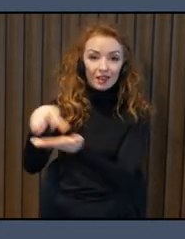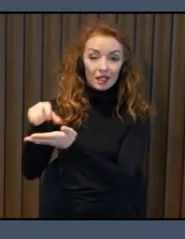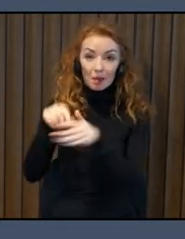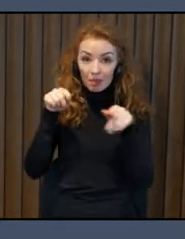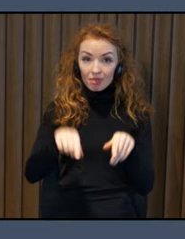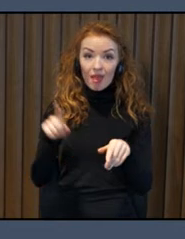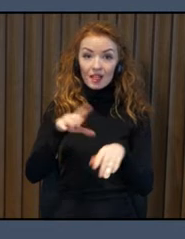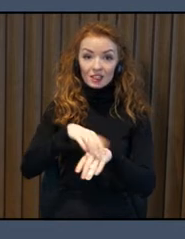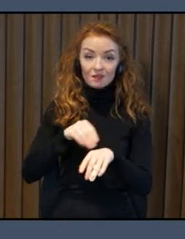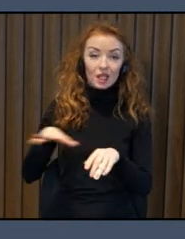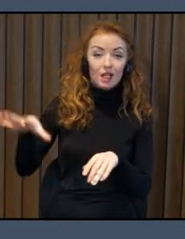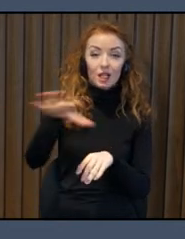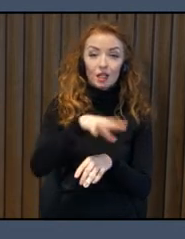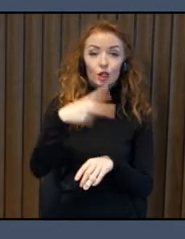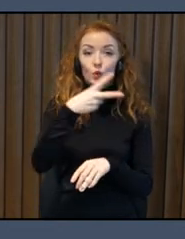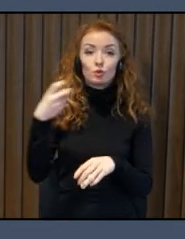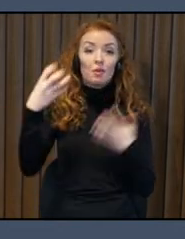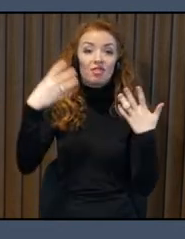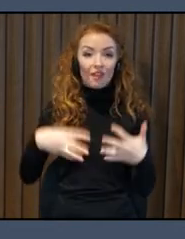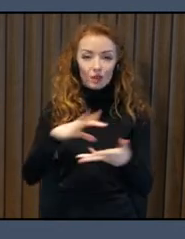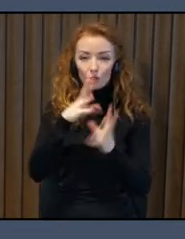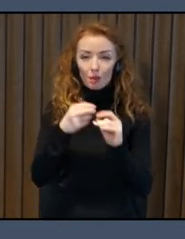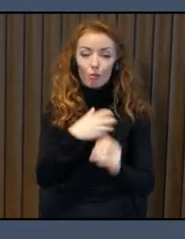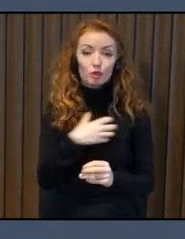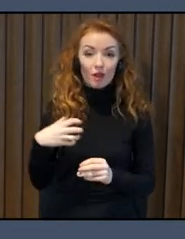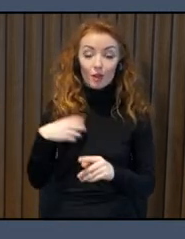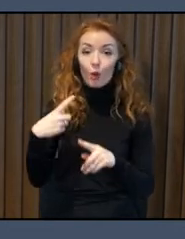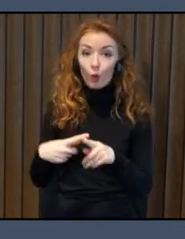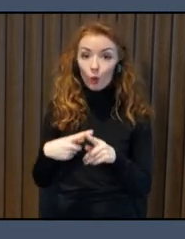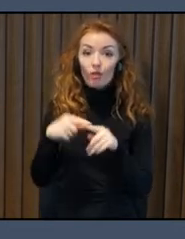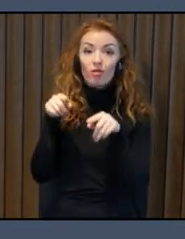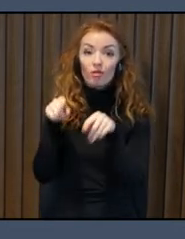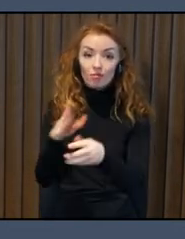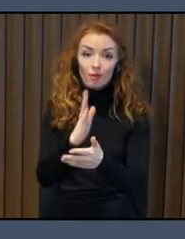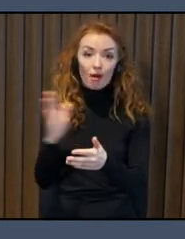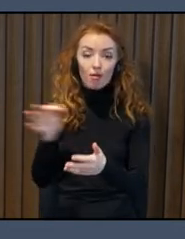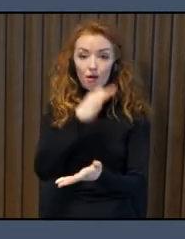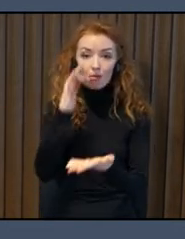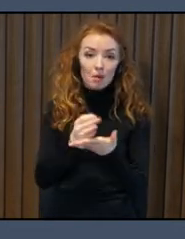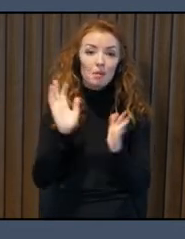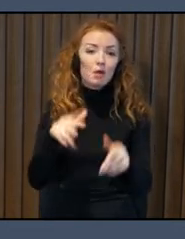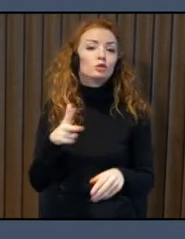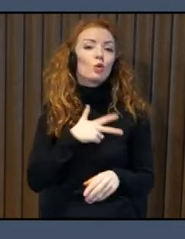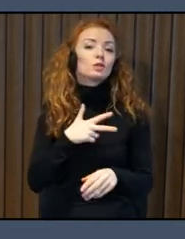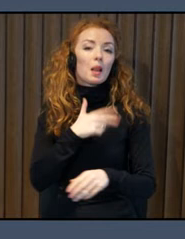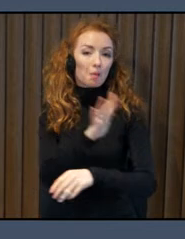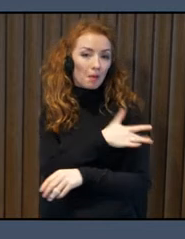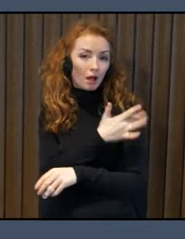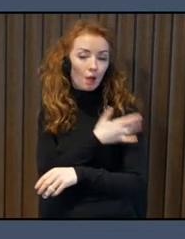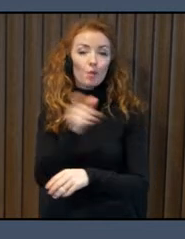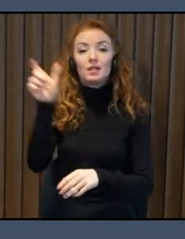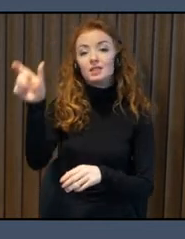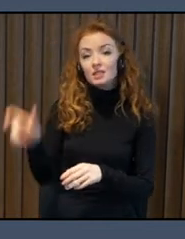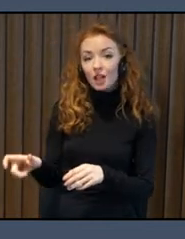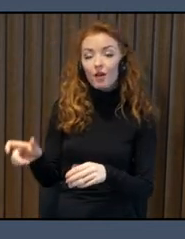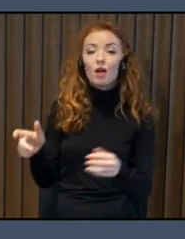municipalities, and municipalities are responsible for most of the social services available where we live. The most